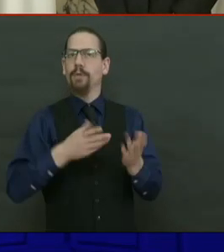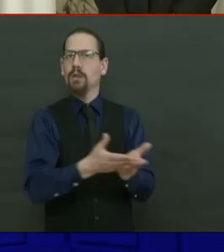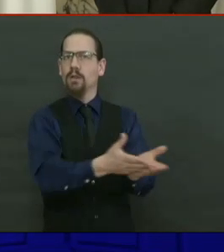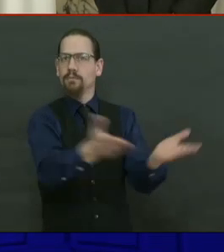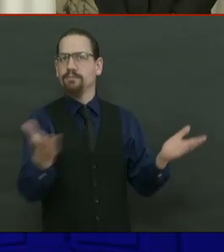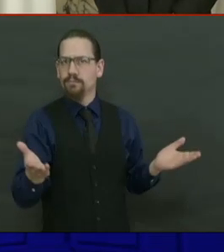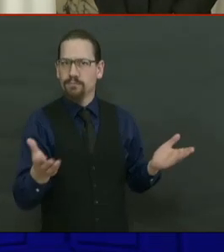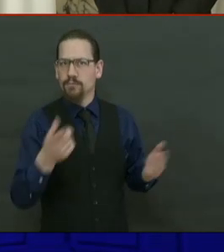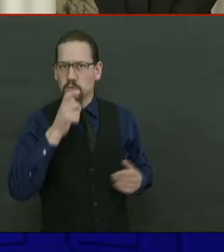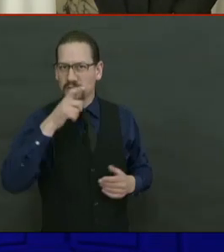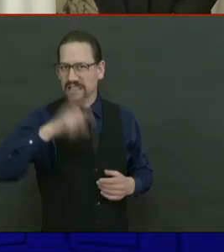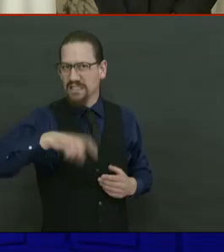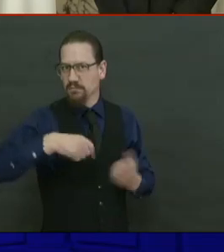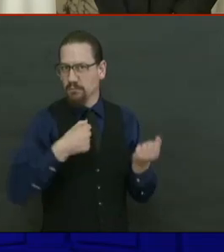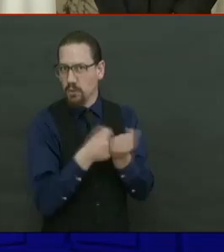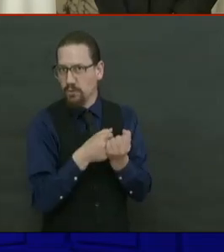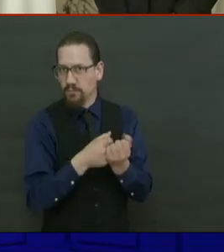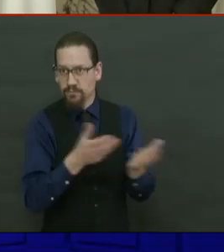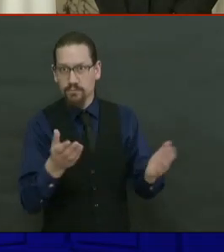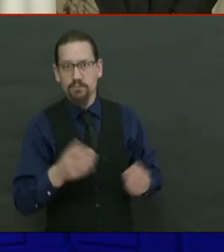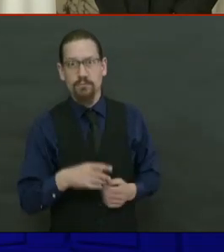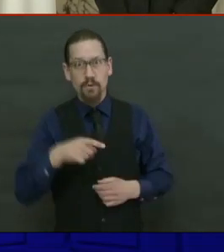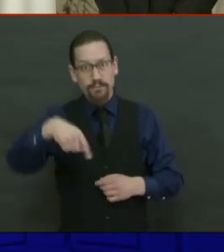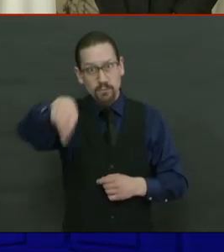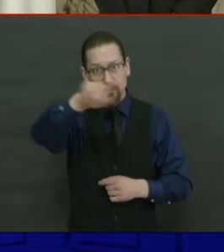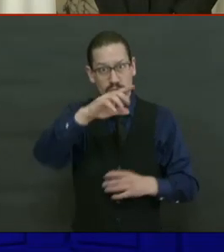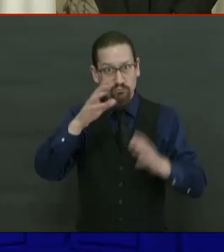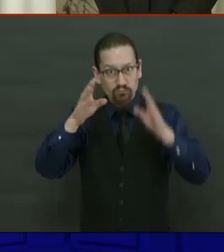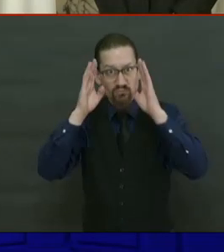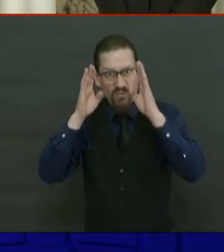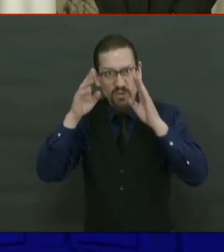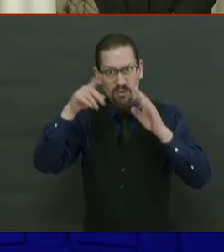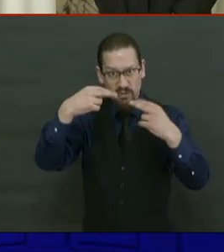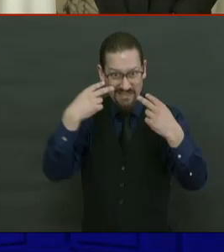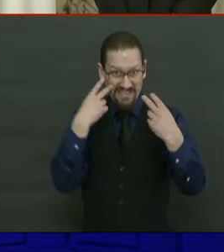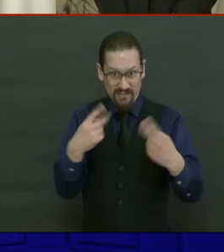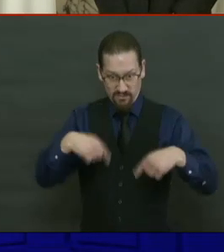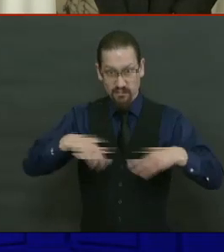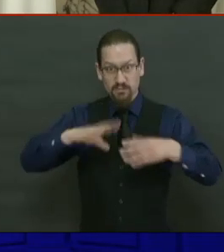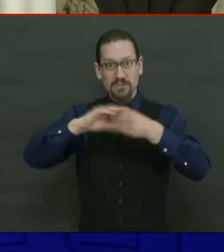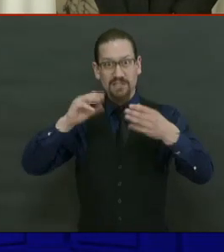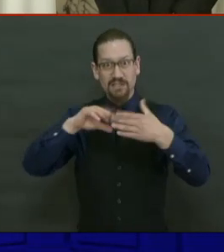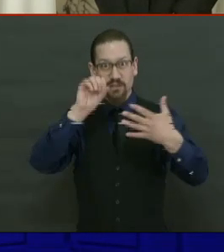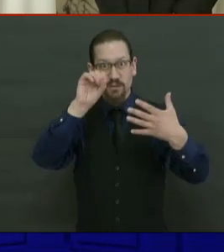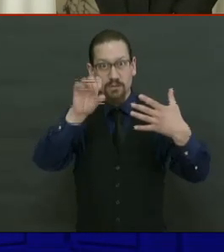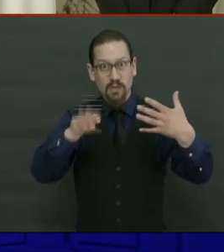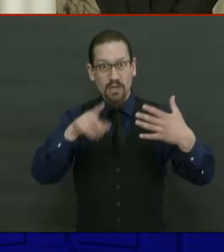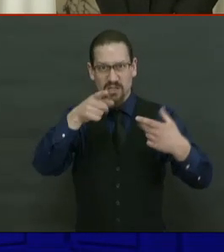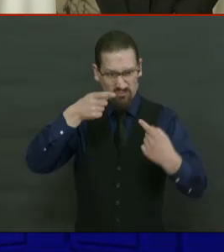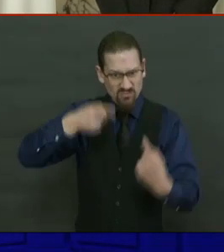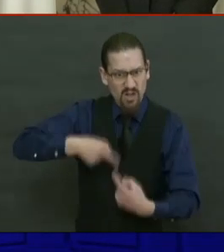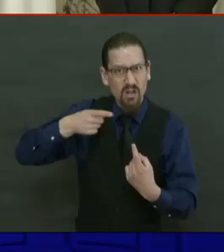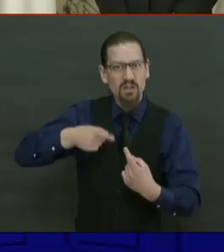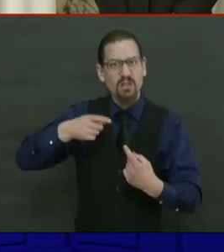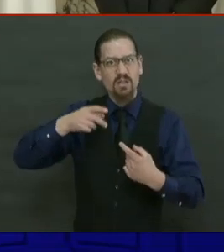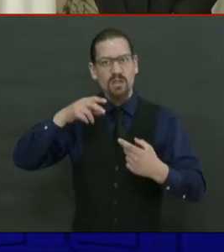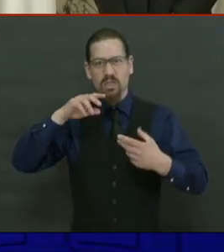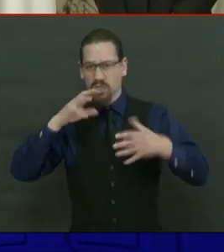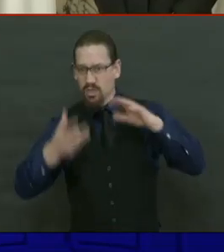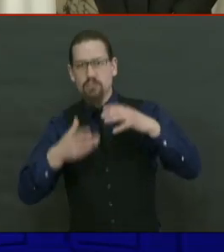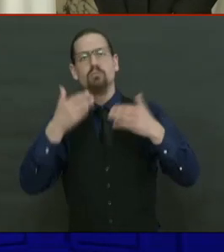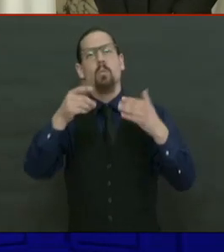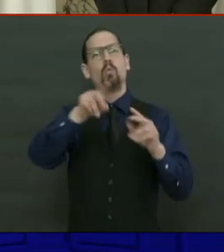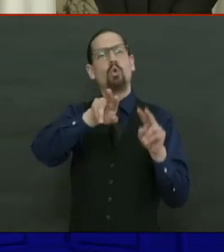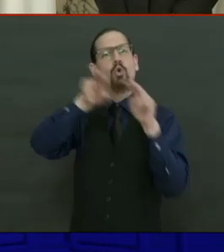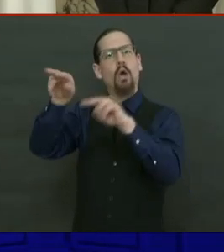And if you're hearing me and struggling to pay your mortgage and worrying about late fees, I really want you to go to that website and see if your banker is